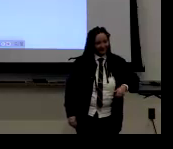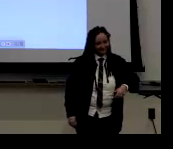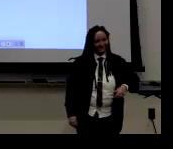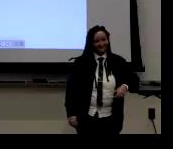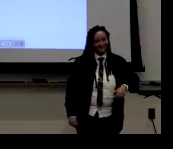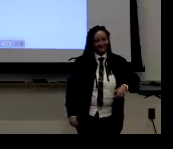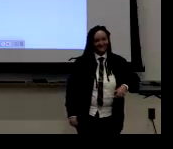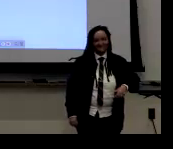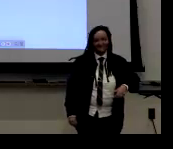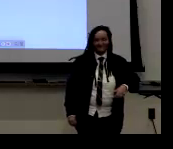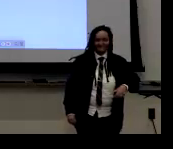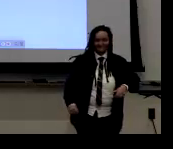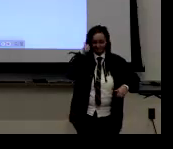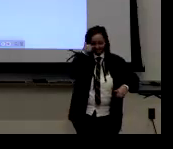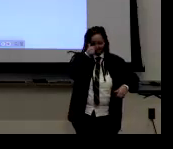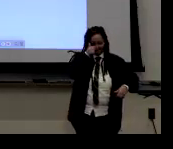Thank you so much.